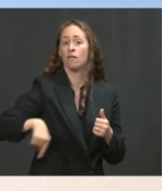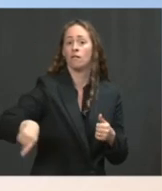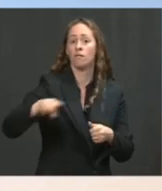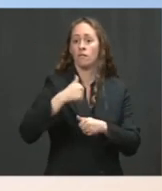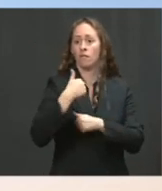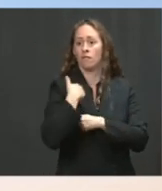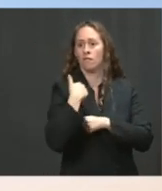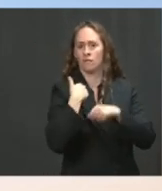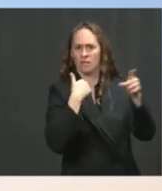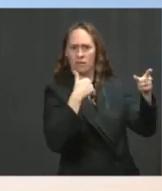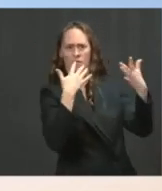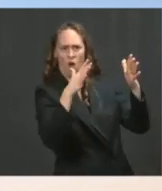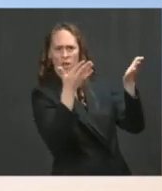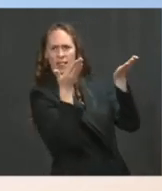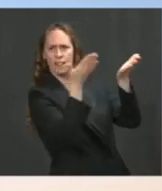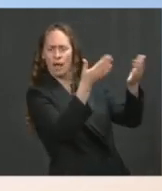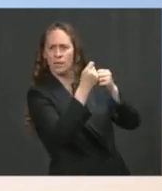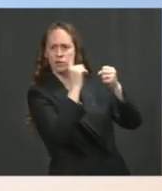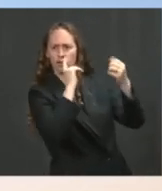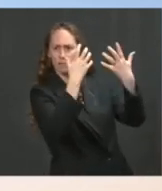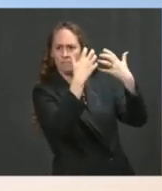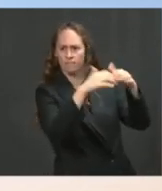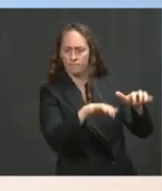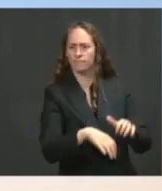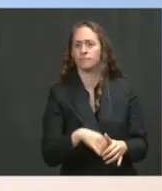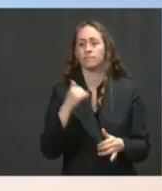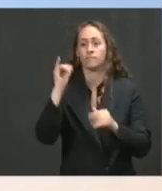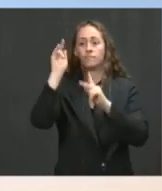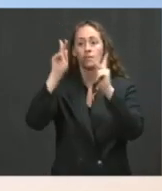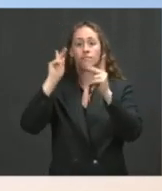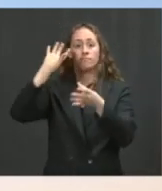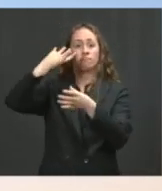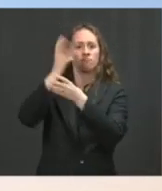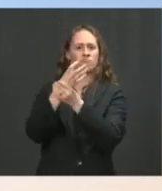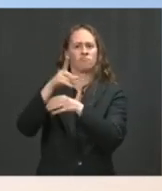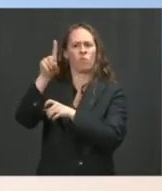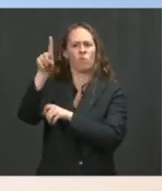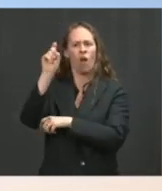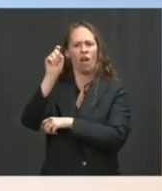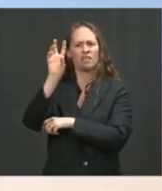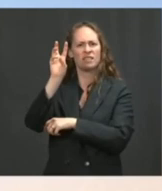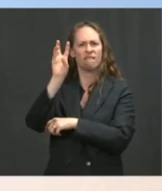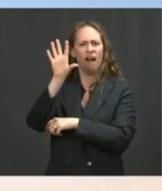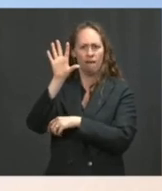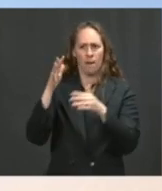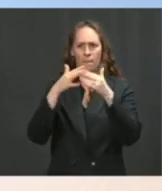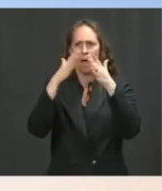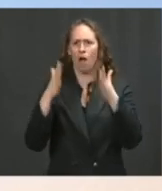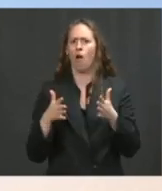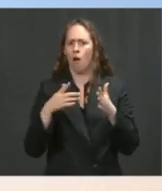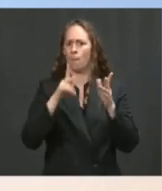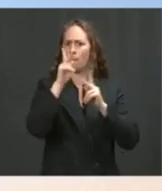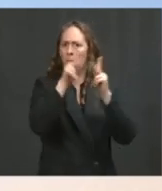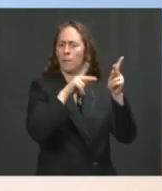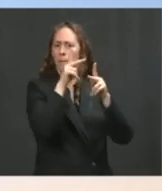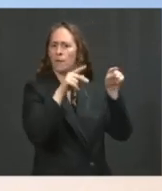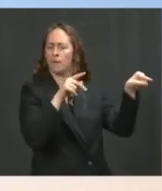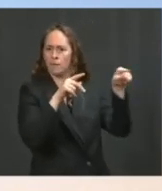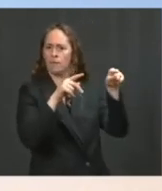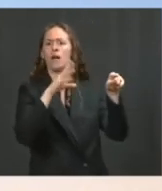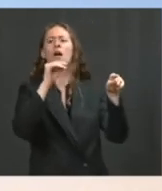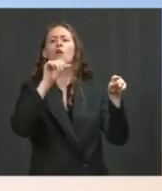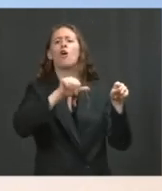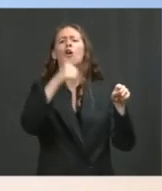165 of these passengers are American citizens. The rest are a mix of SIV applicants and third-country nationals.